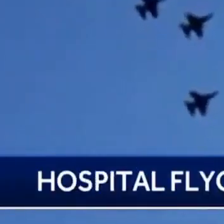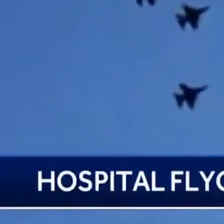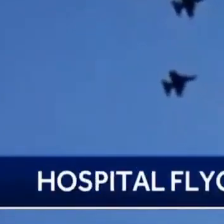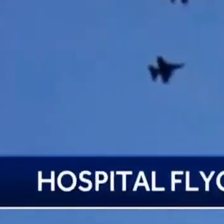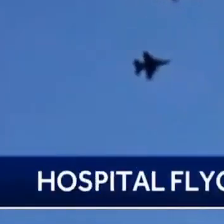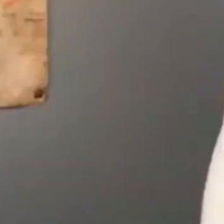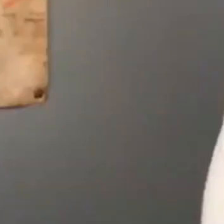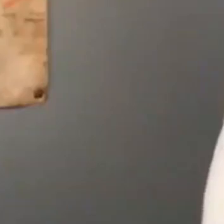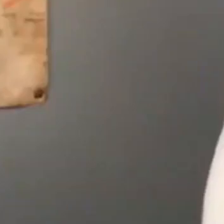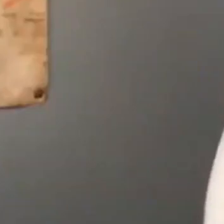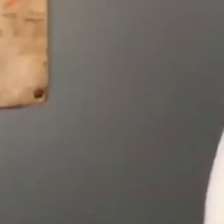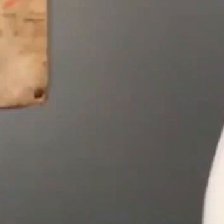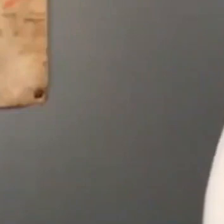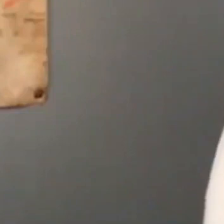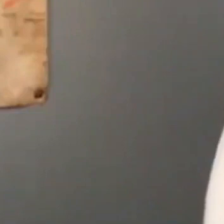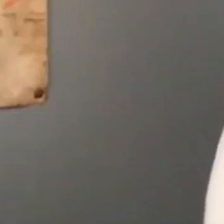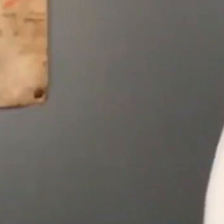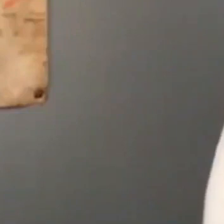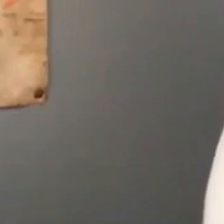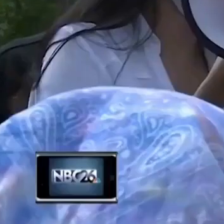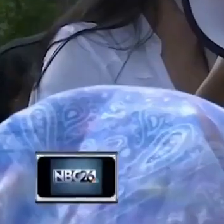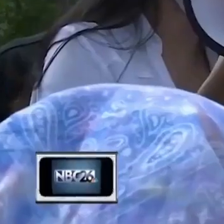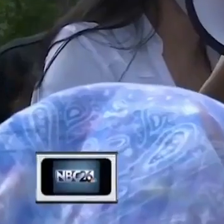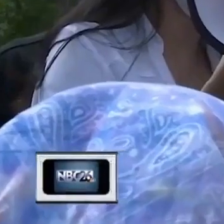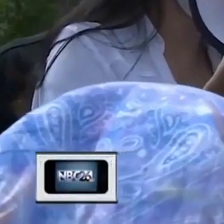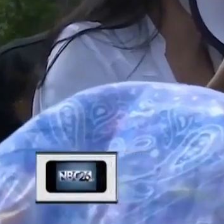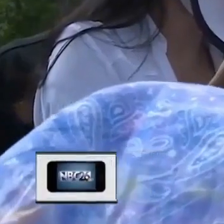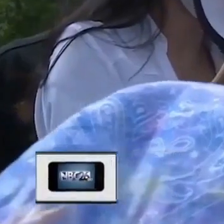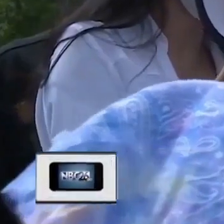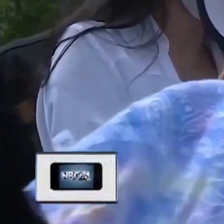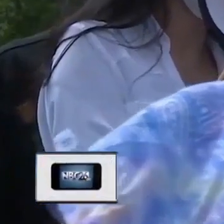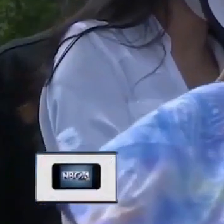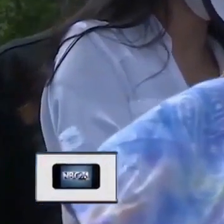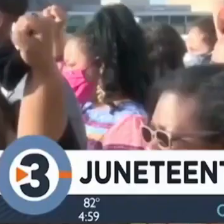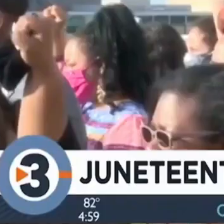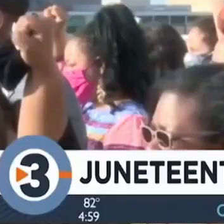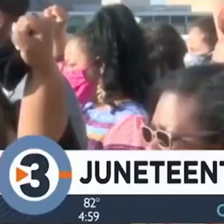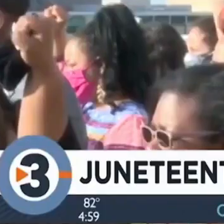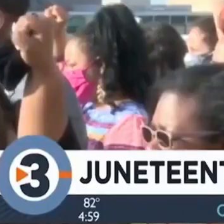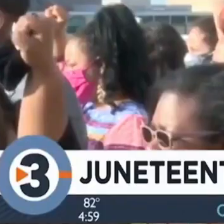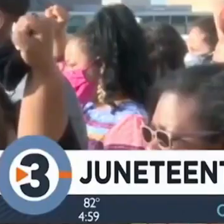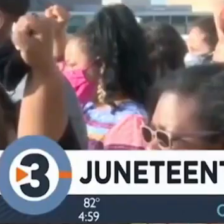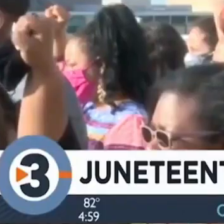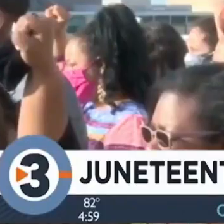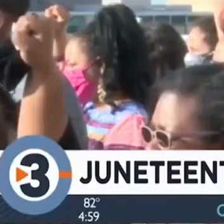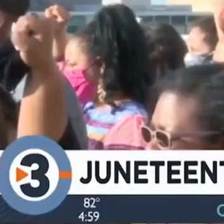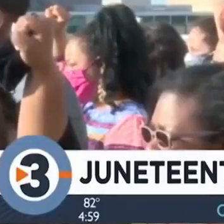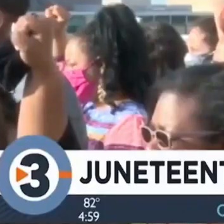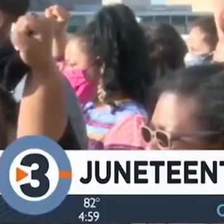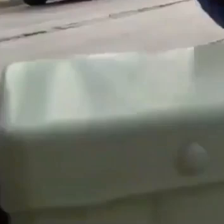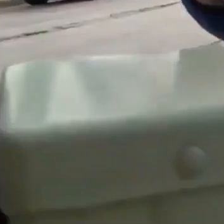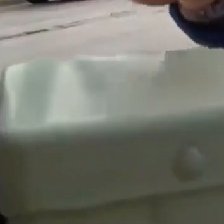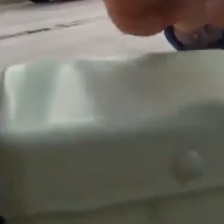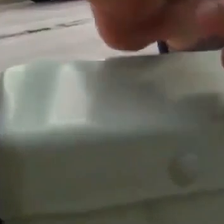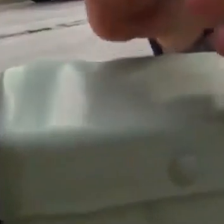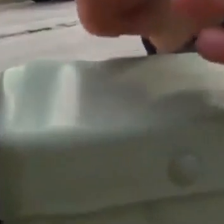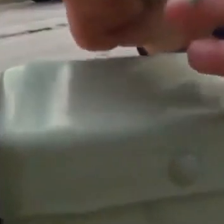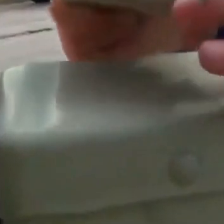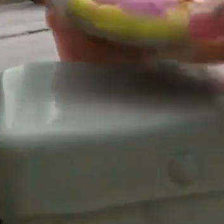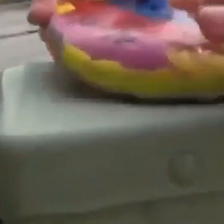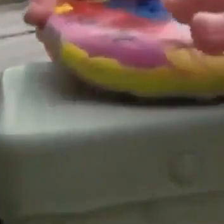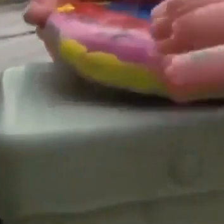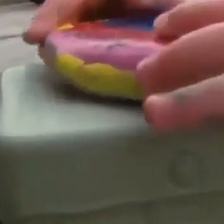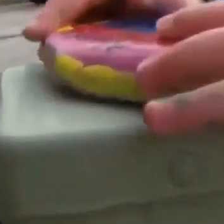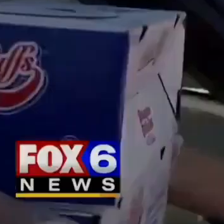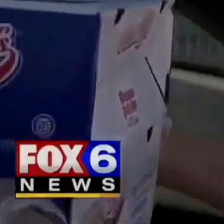that's what I'm fighting for. Changing the world is not hyperbolic. It's not some far-off idea. And